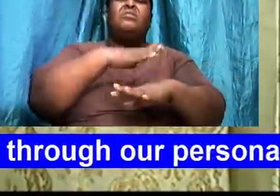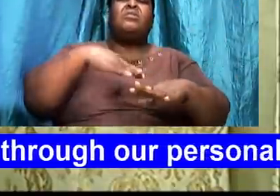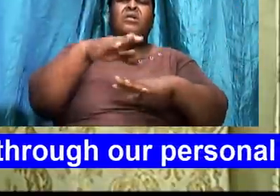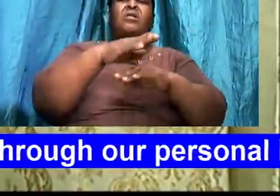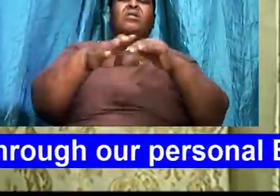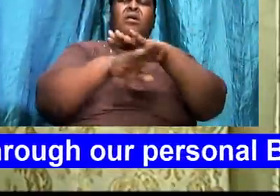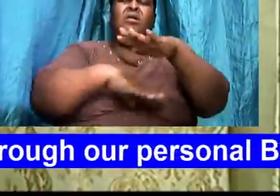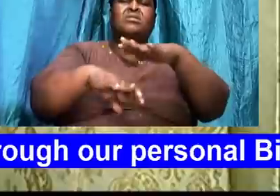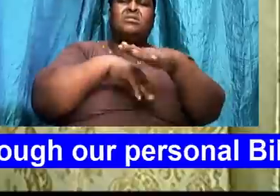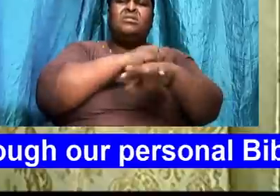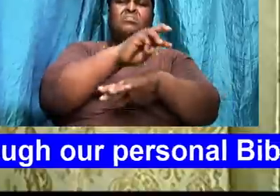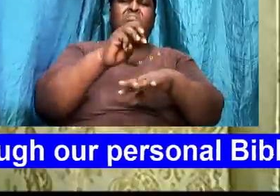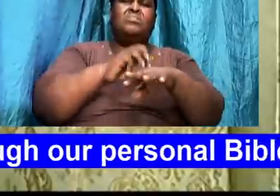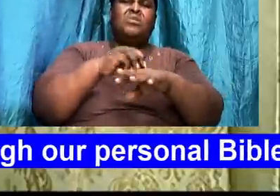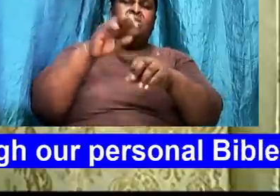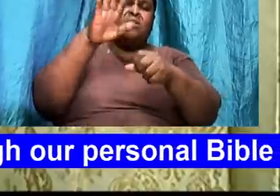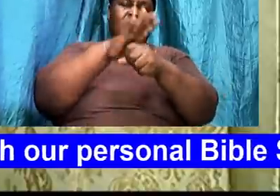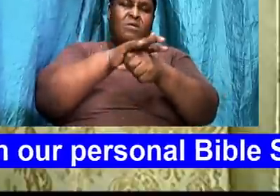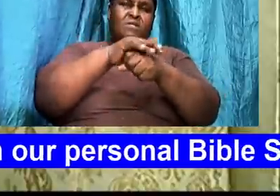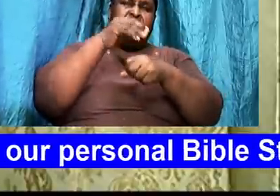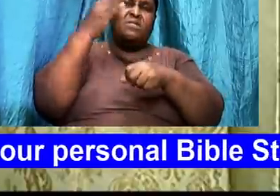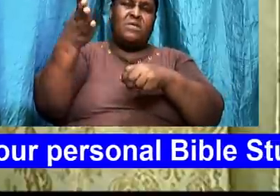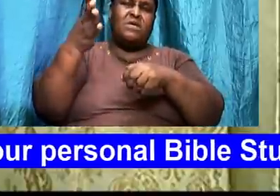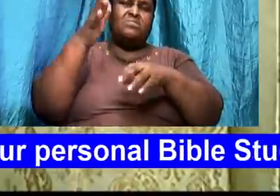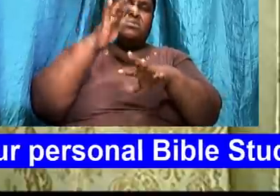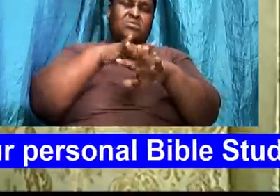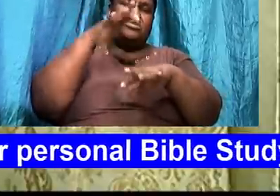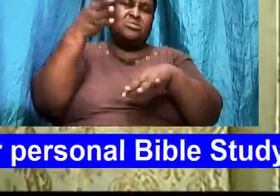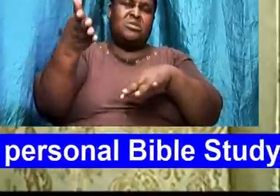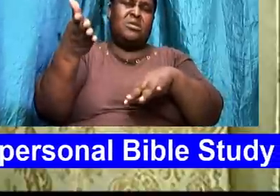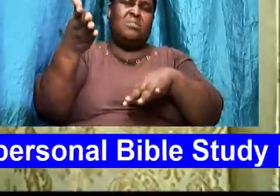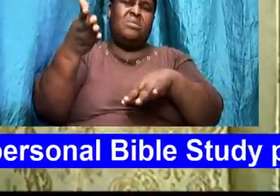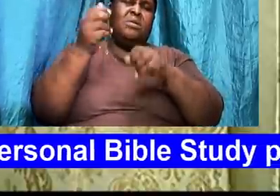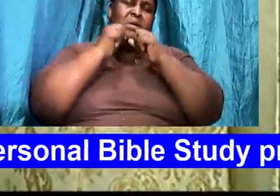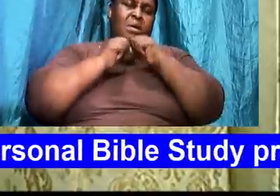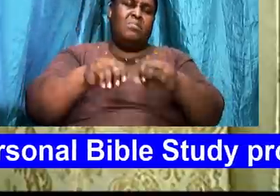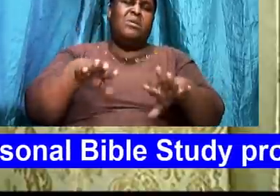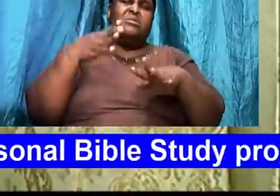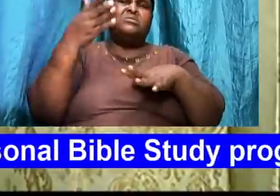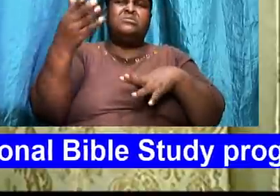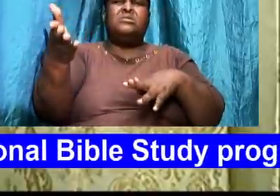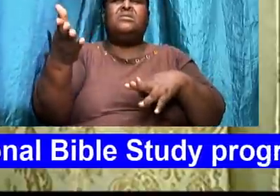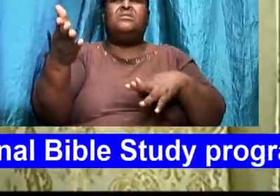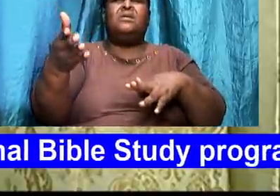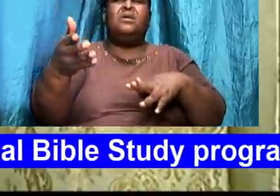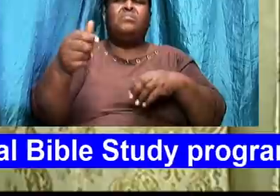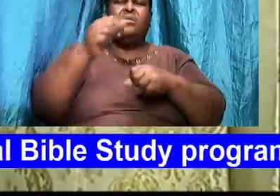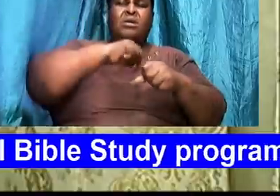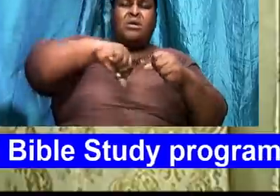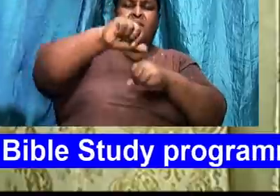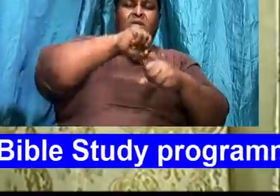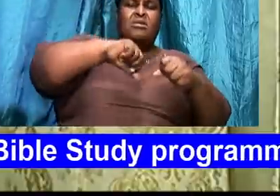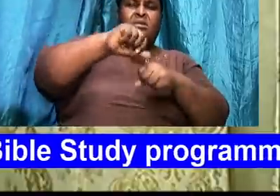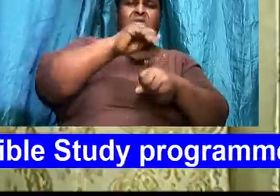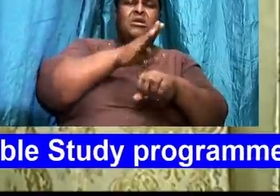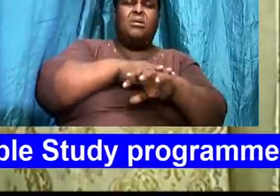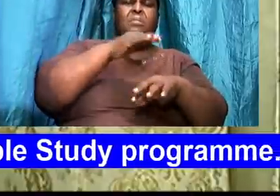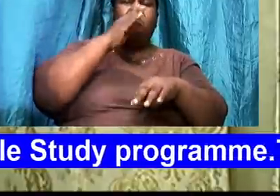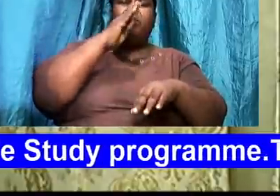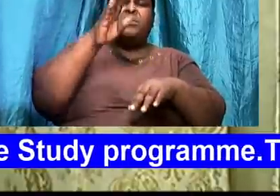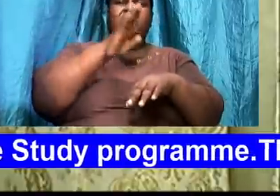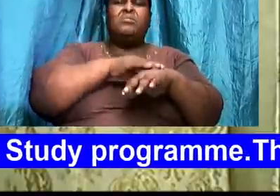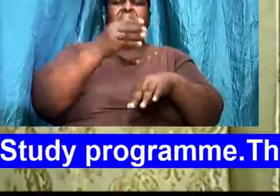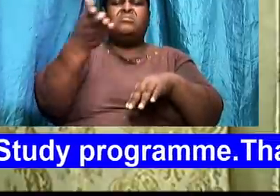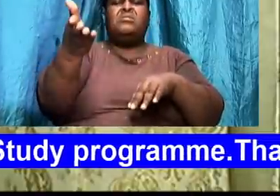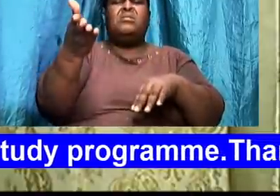That you will cover them God. That you will touch them. That you will bless them. That your anointing will be upon them. We